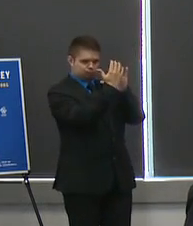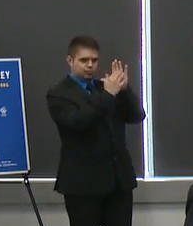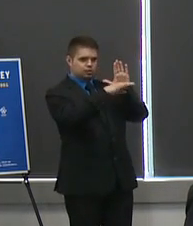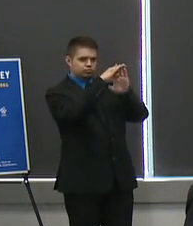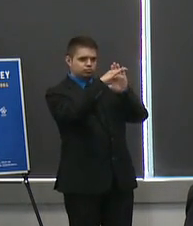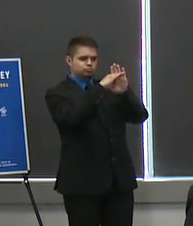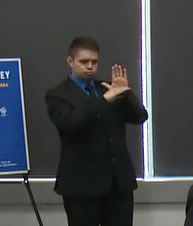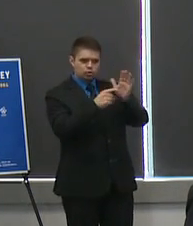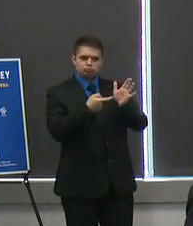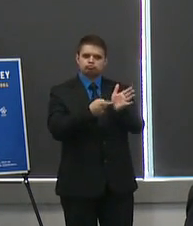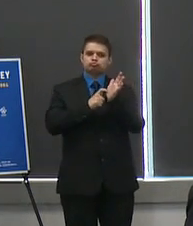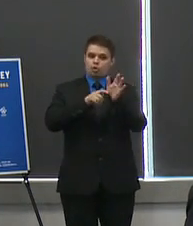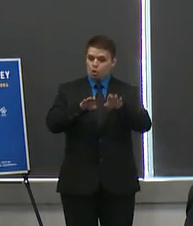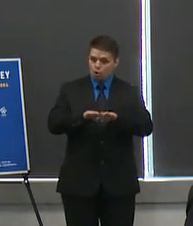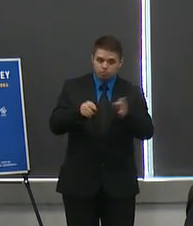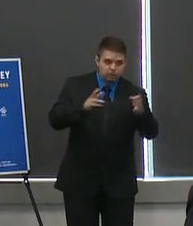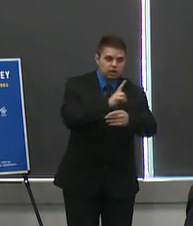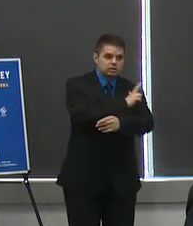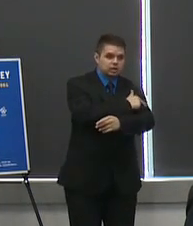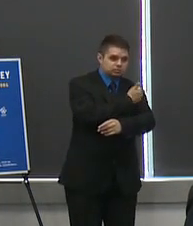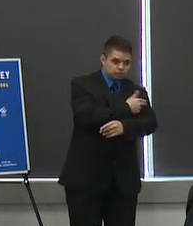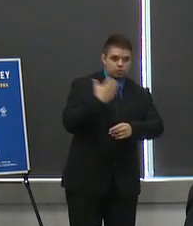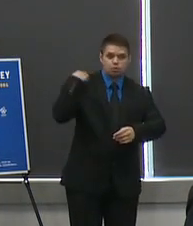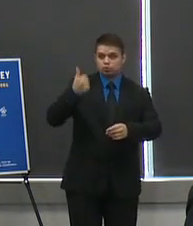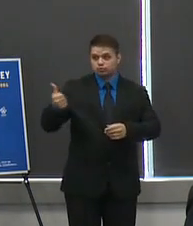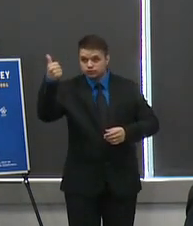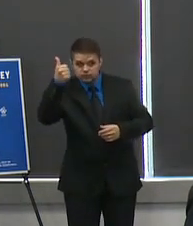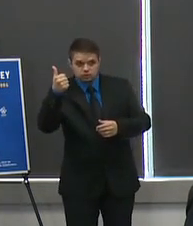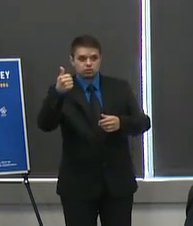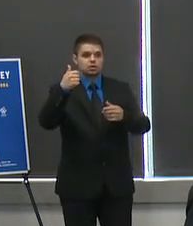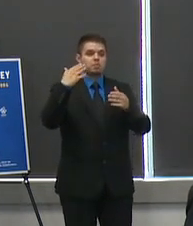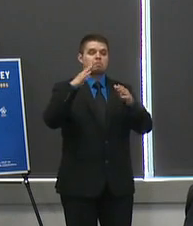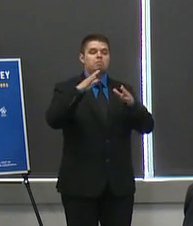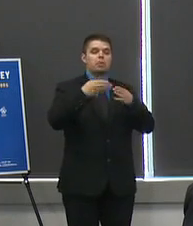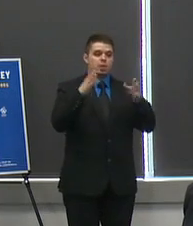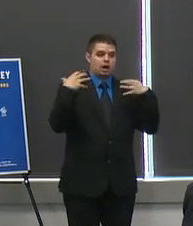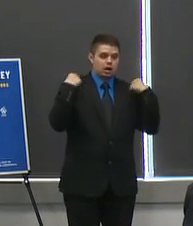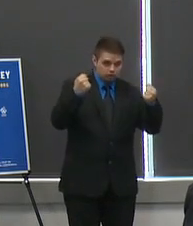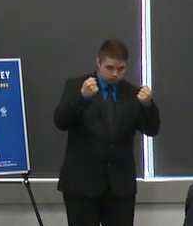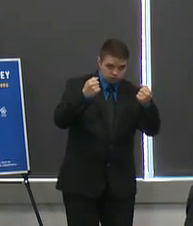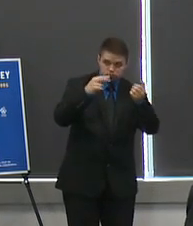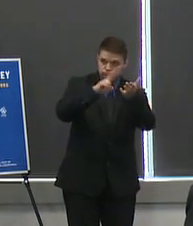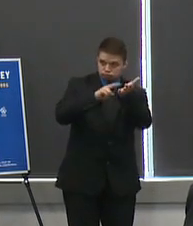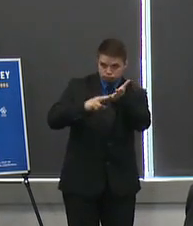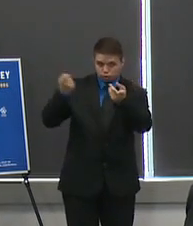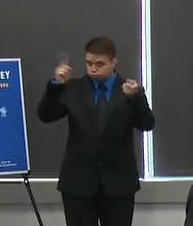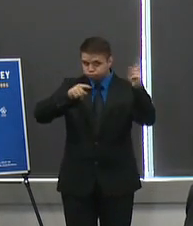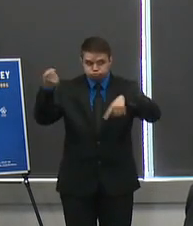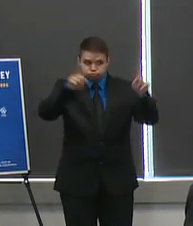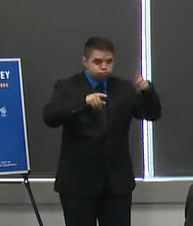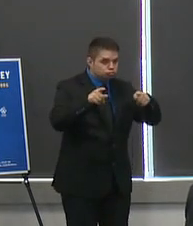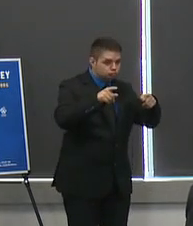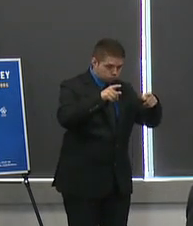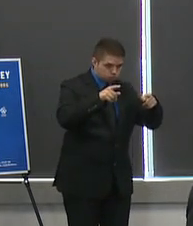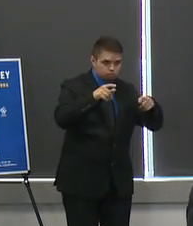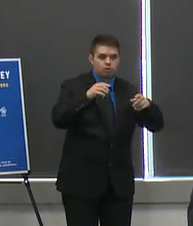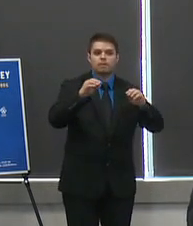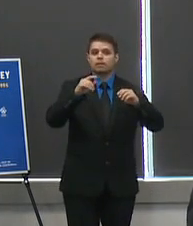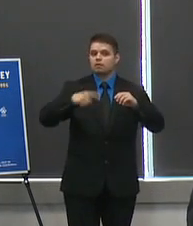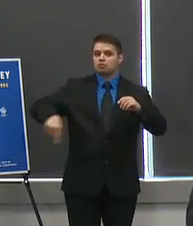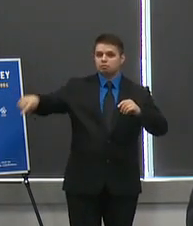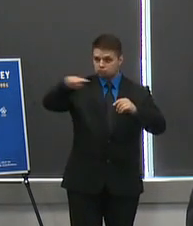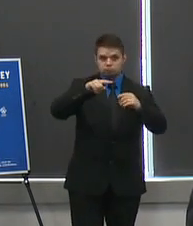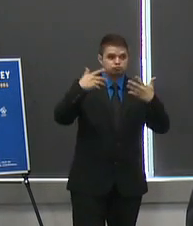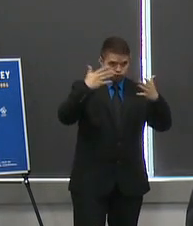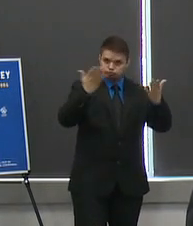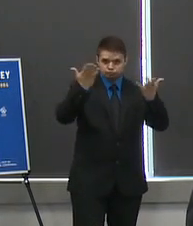hospital officials public health officials and a vote of the county uh operating board has anyone actually submitted those types of